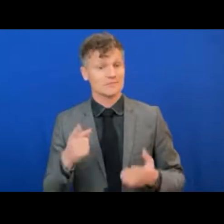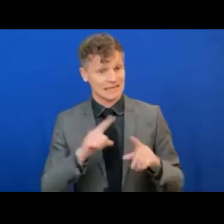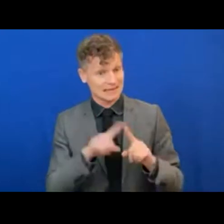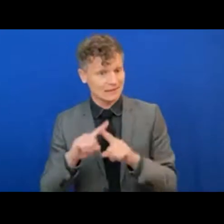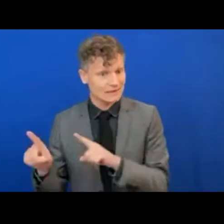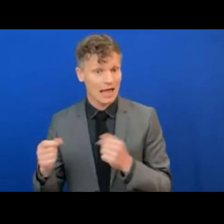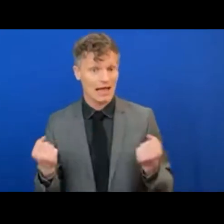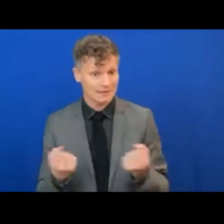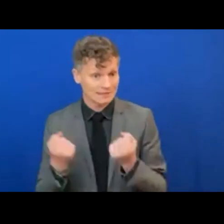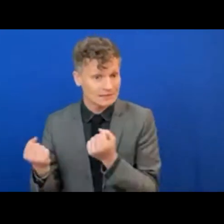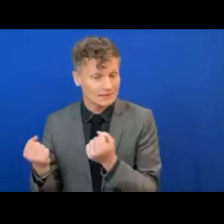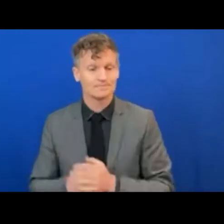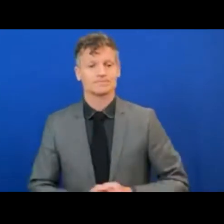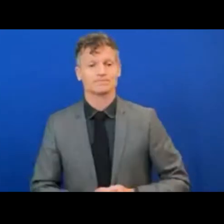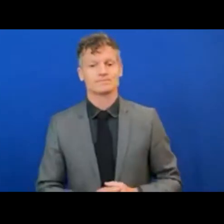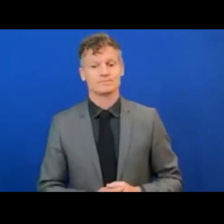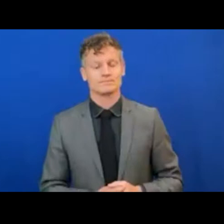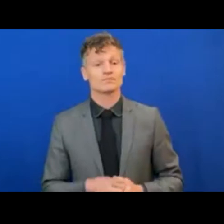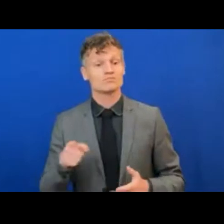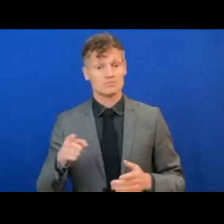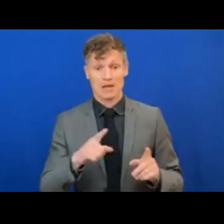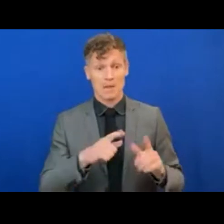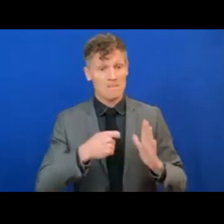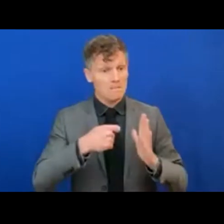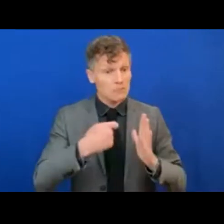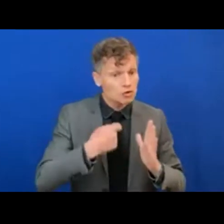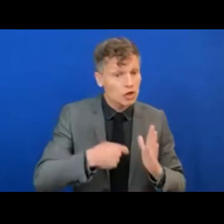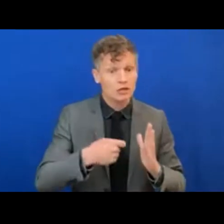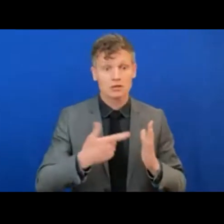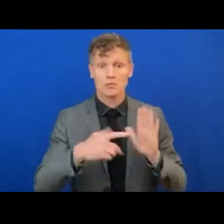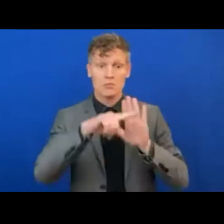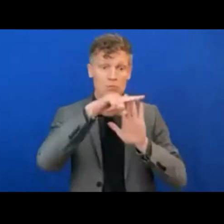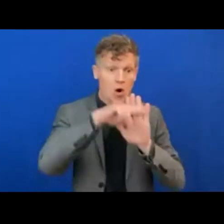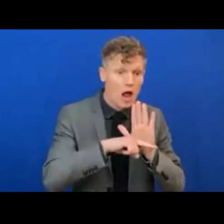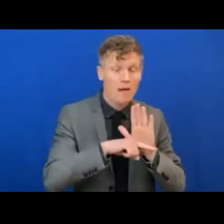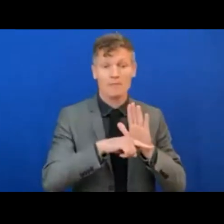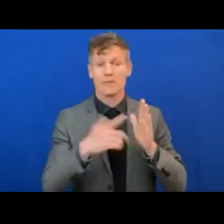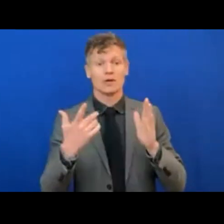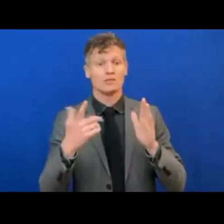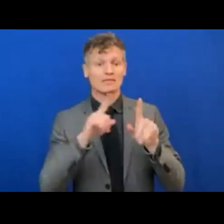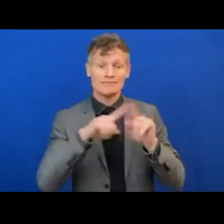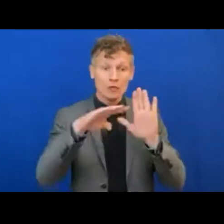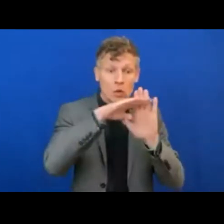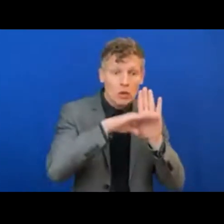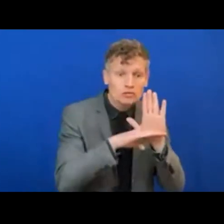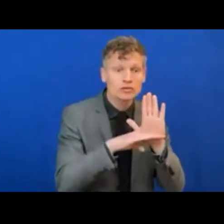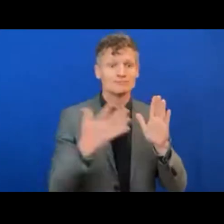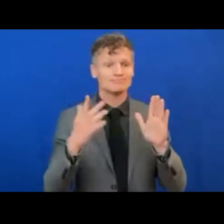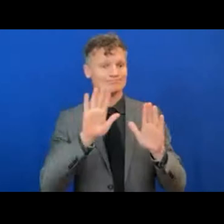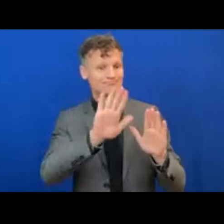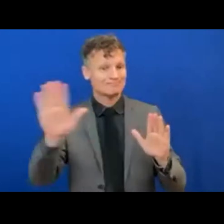As such, projects, programs, regulations, systems, and more specifically digital